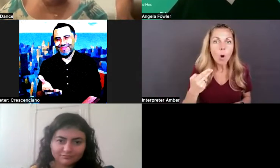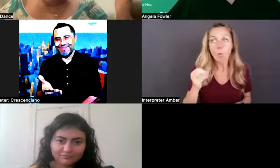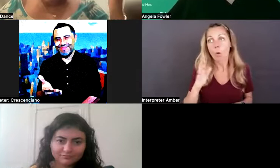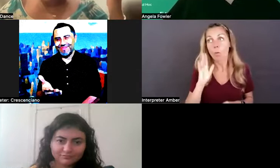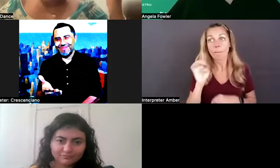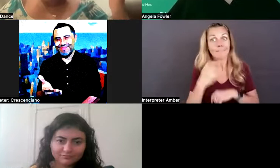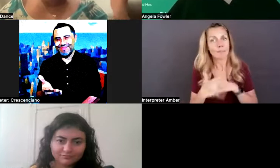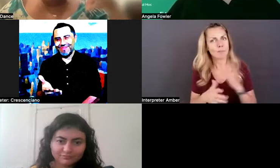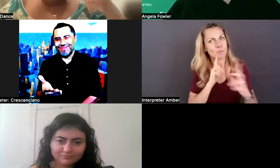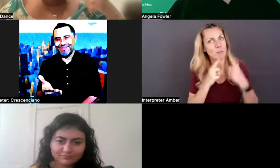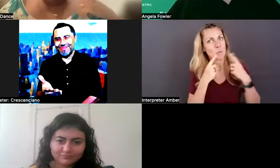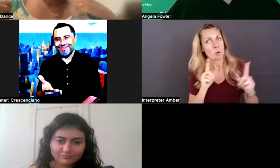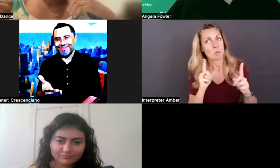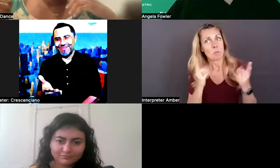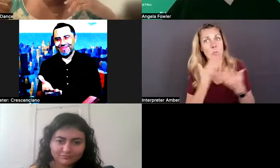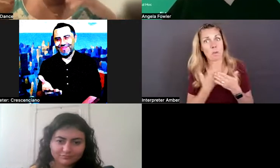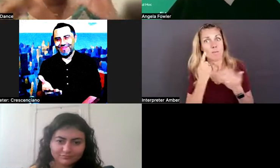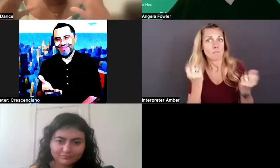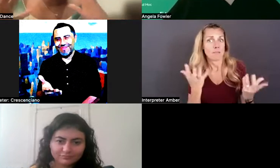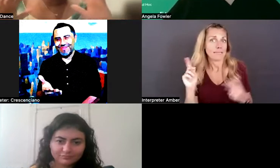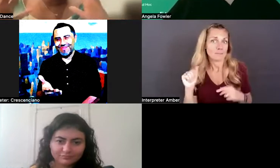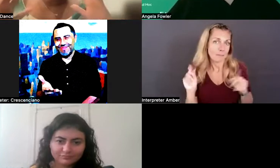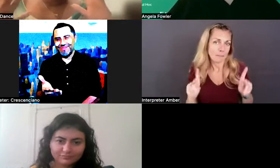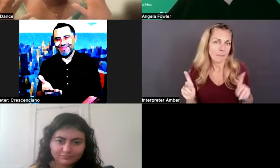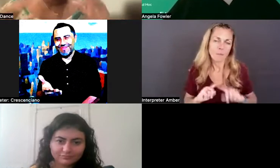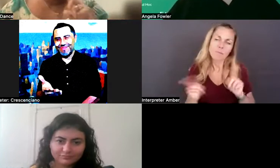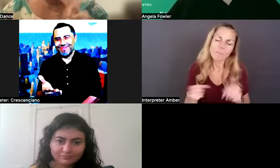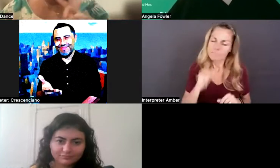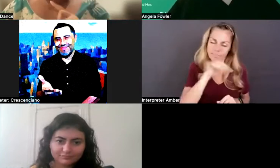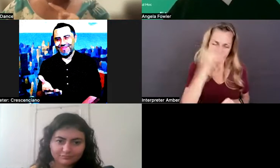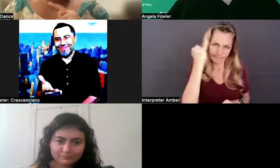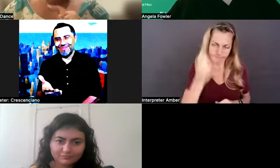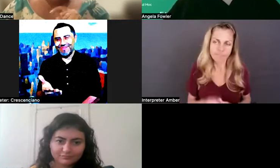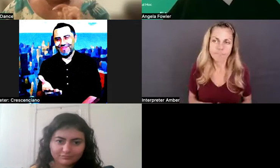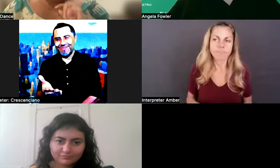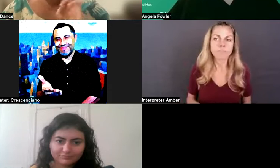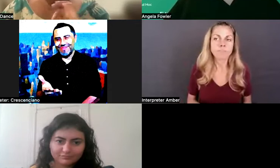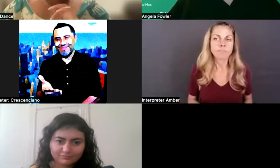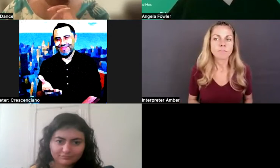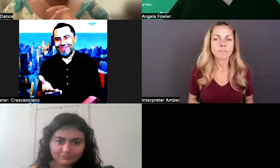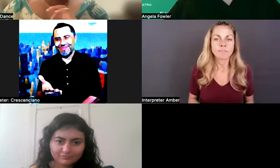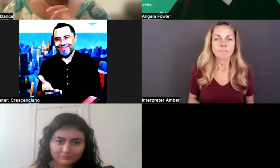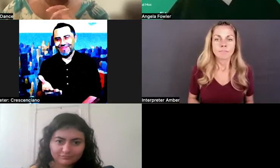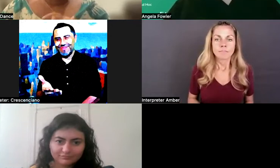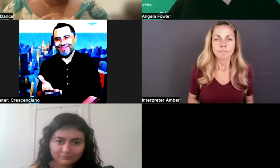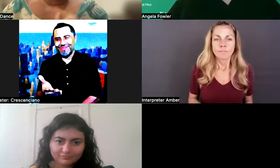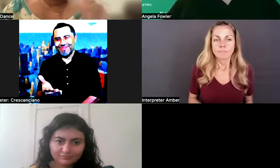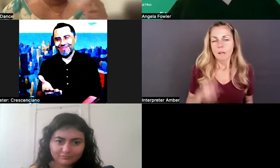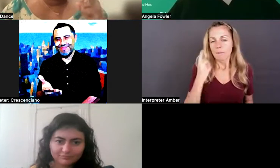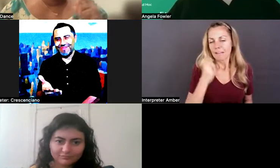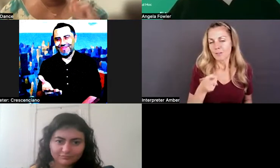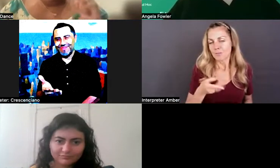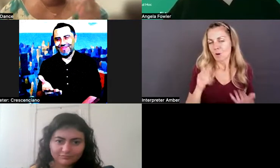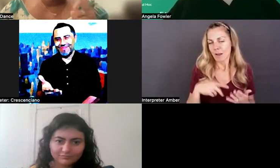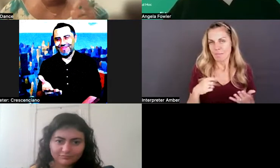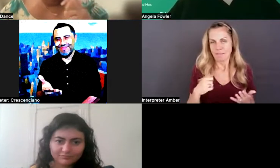well for a lot of us. And so, um, I really love that idea. So because you brought it up, it eases really well into this question. The